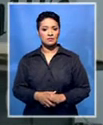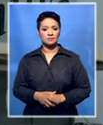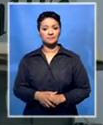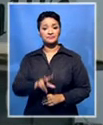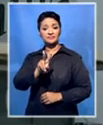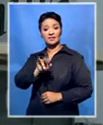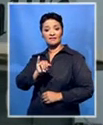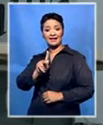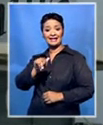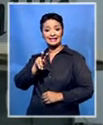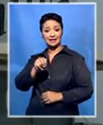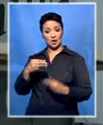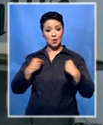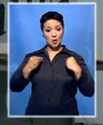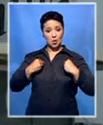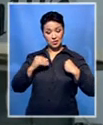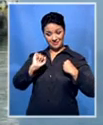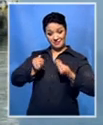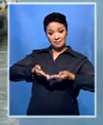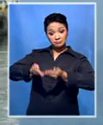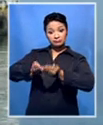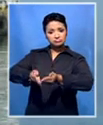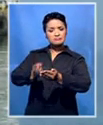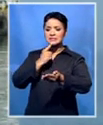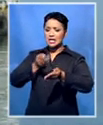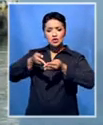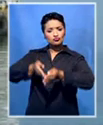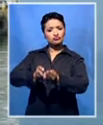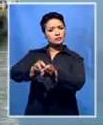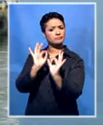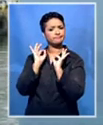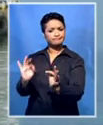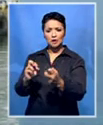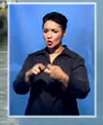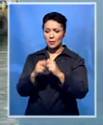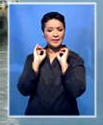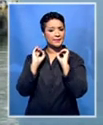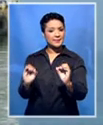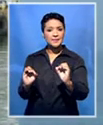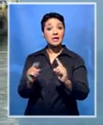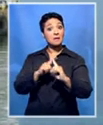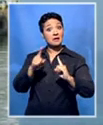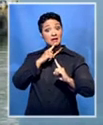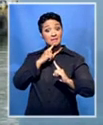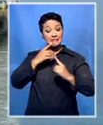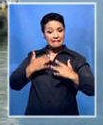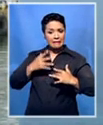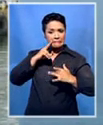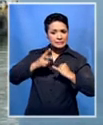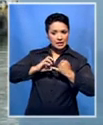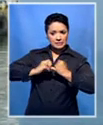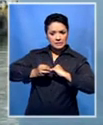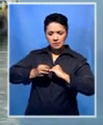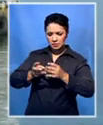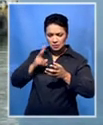Viking fishing, owners of the MFS Lincoln, say the vessel was seaworthy at the time of the incident. It has since been stabilised and is currently being